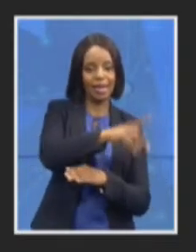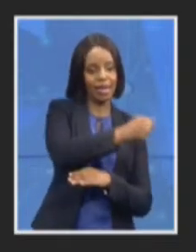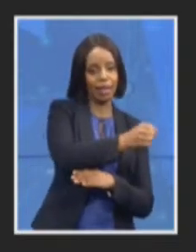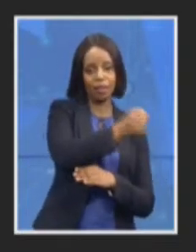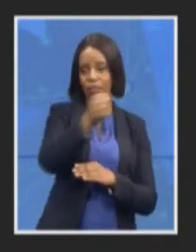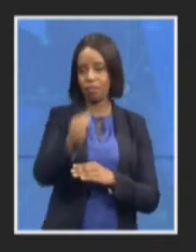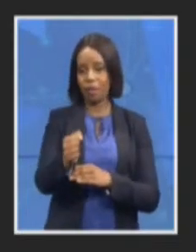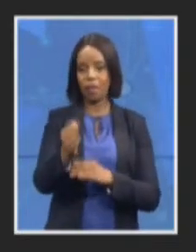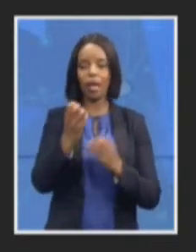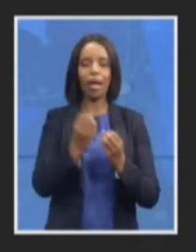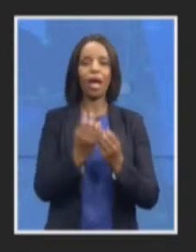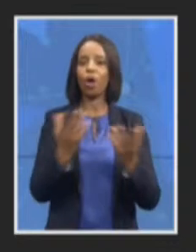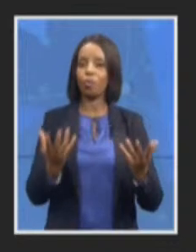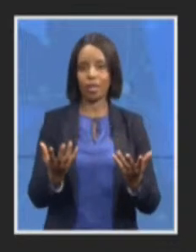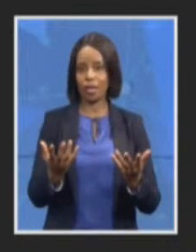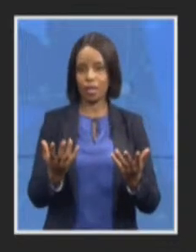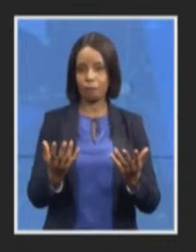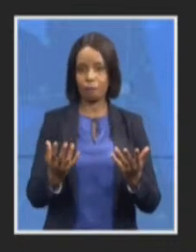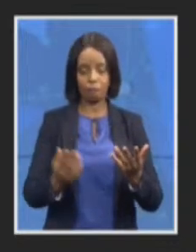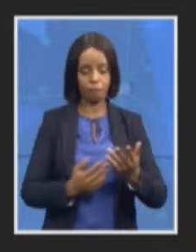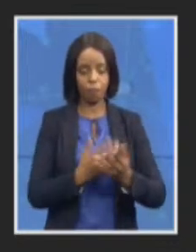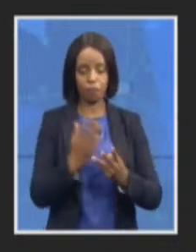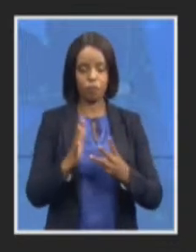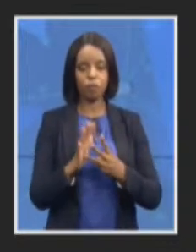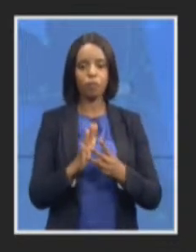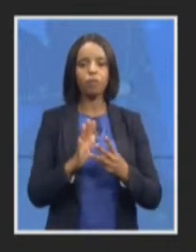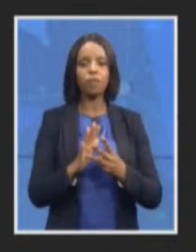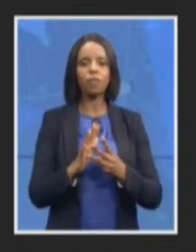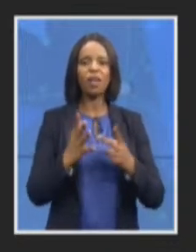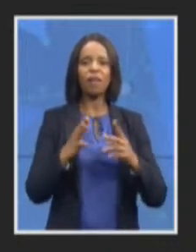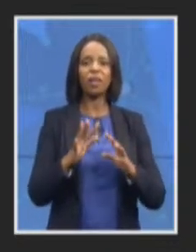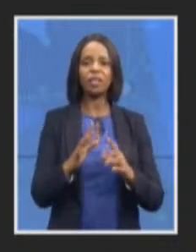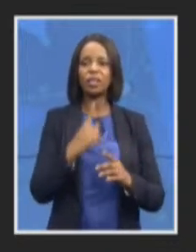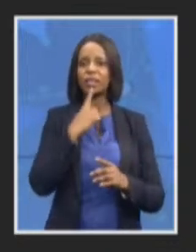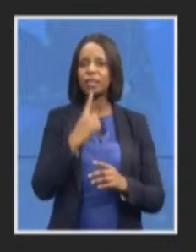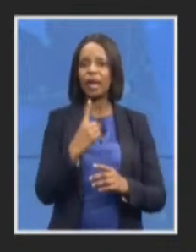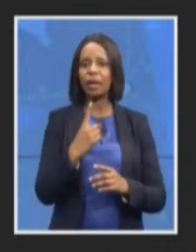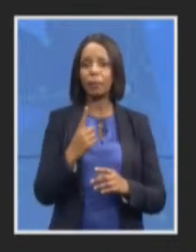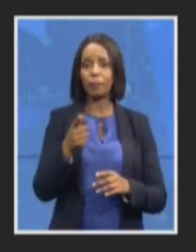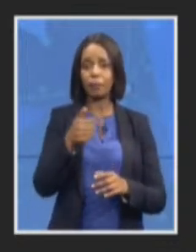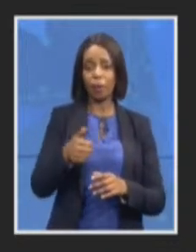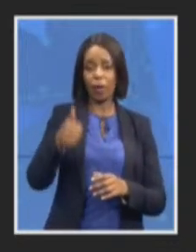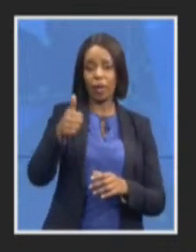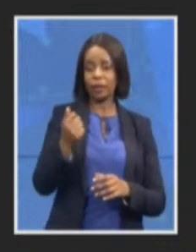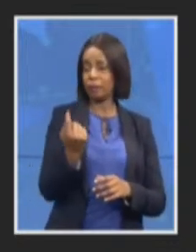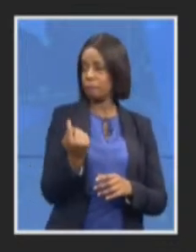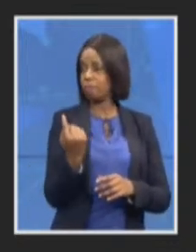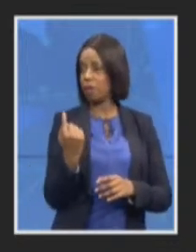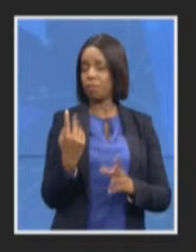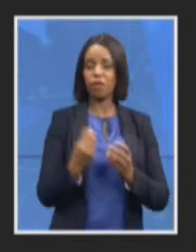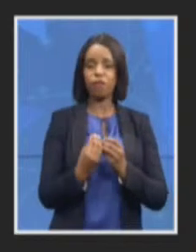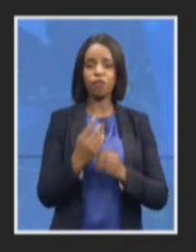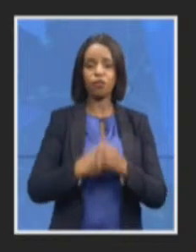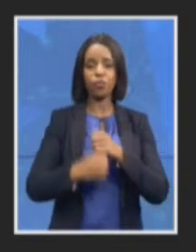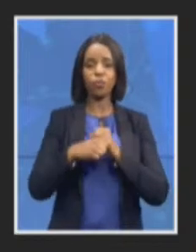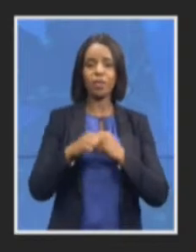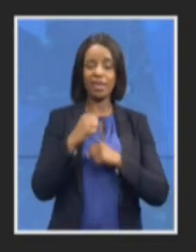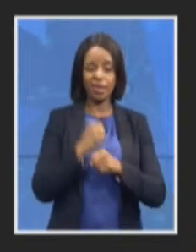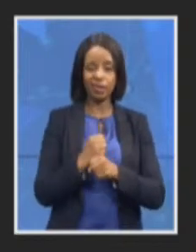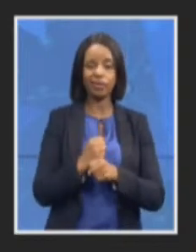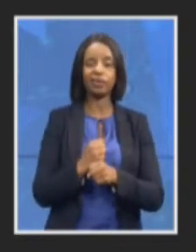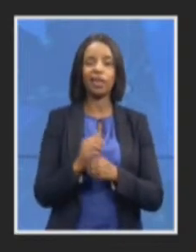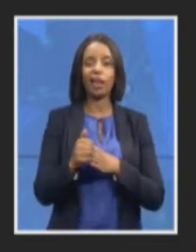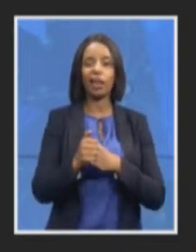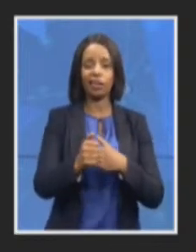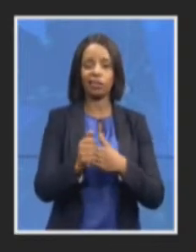not least with the head of the last few years leaving and are looking for other positions because there's no clarity on the